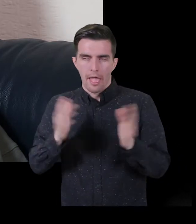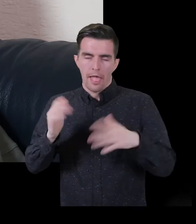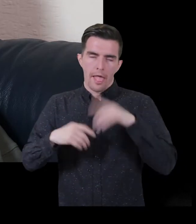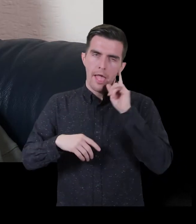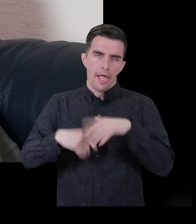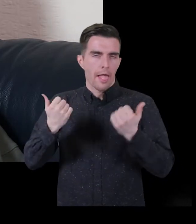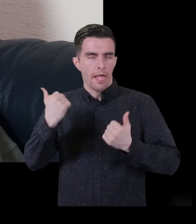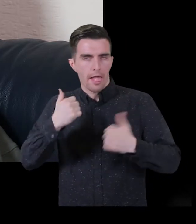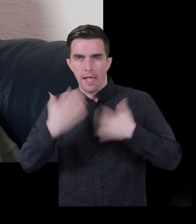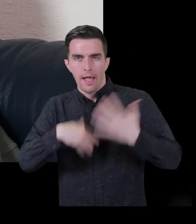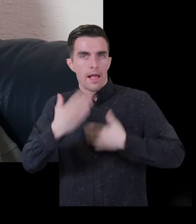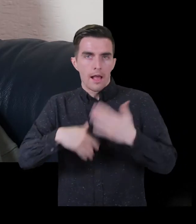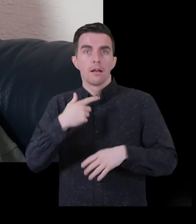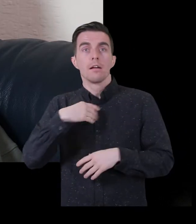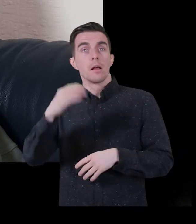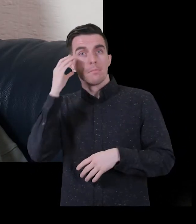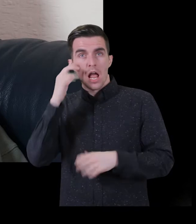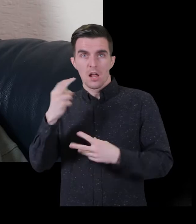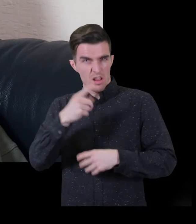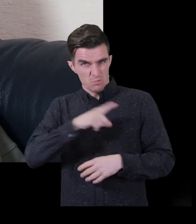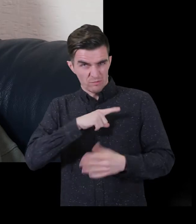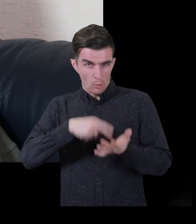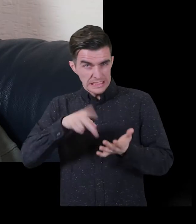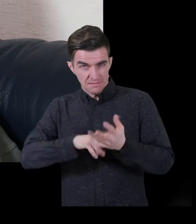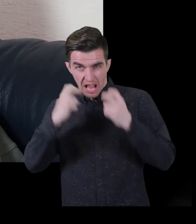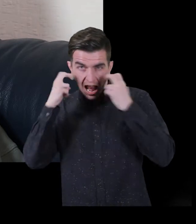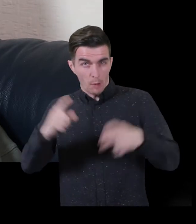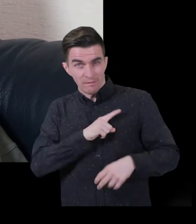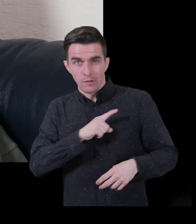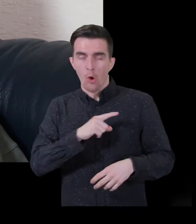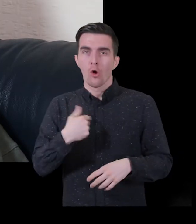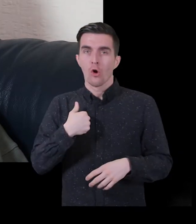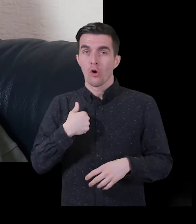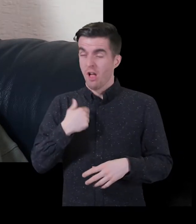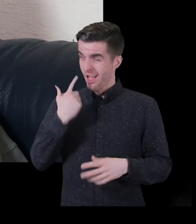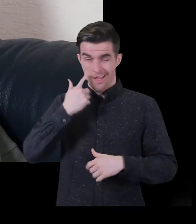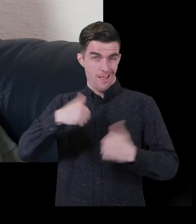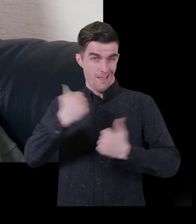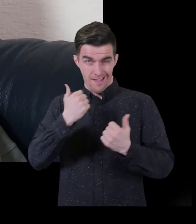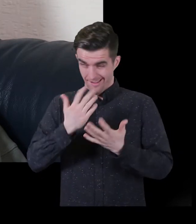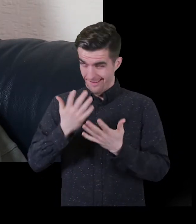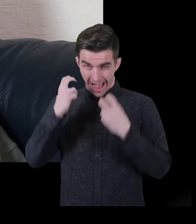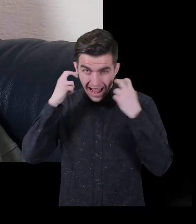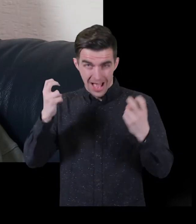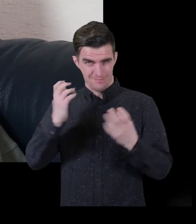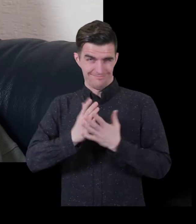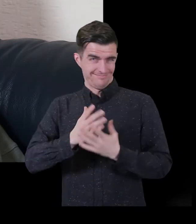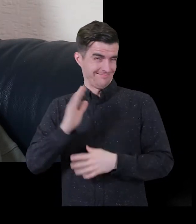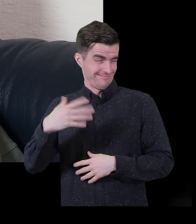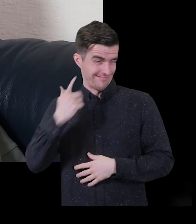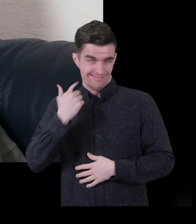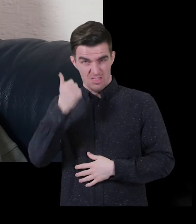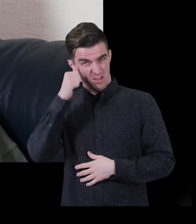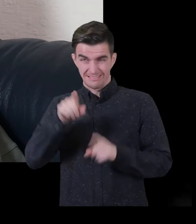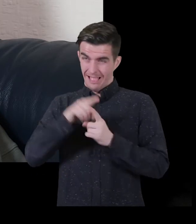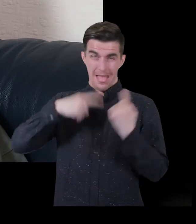off for a number of years about the television being too loud. Or I was ignoring her and